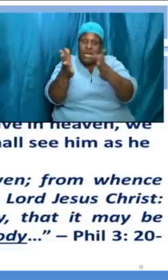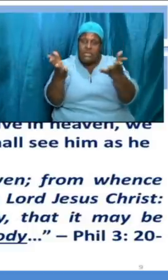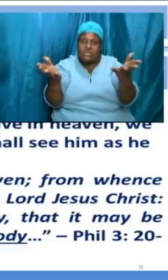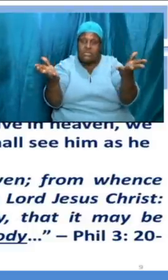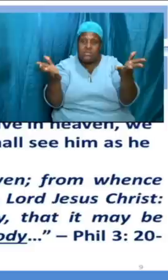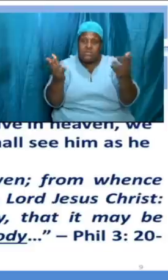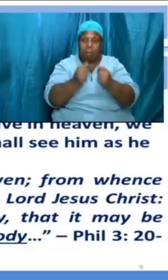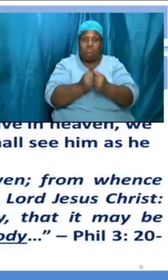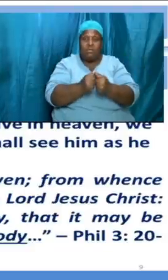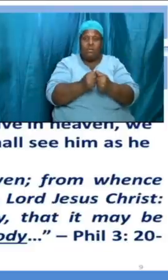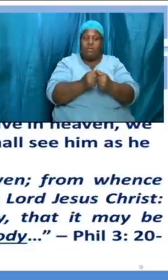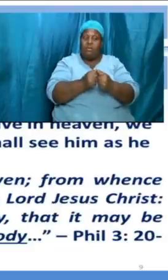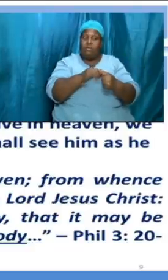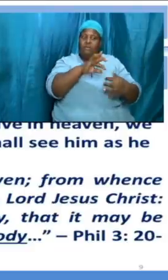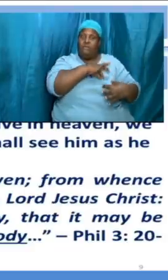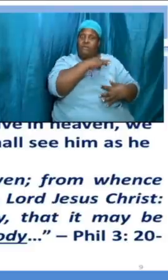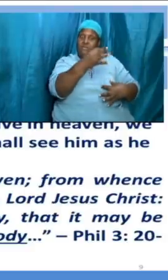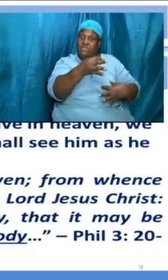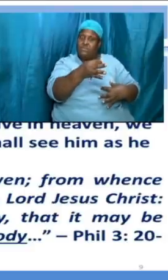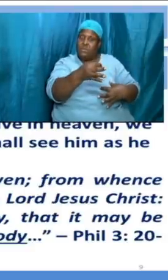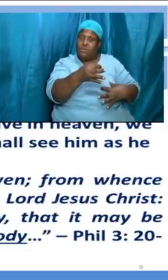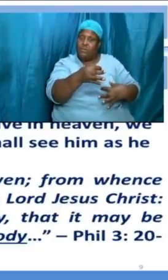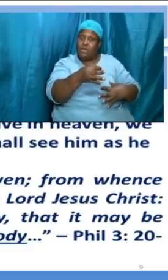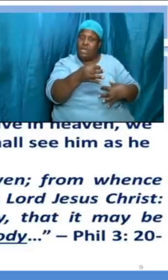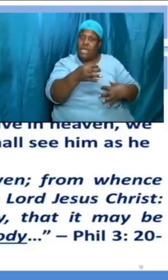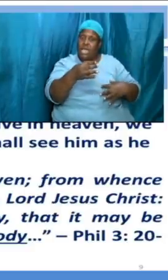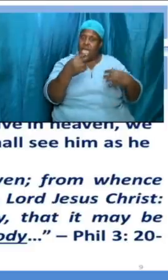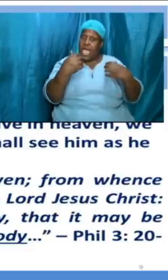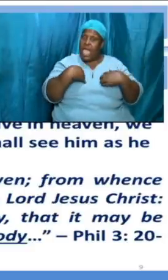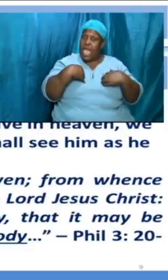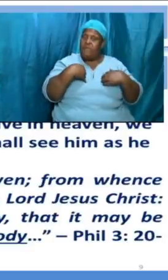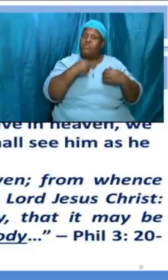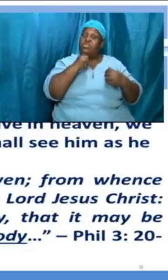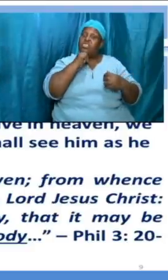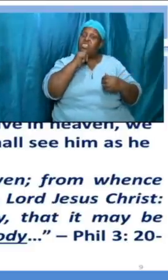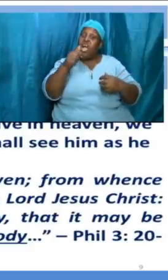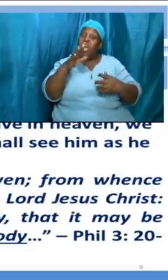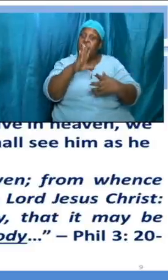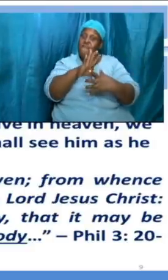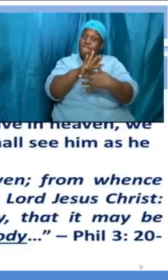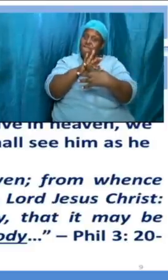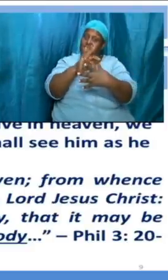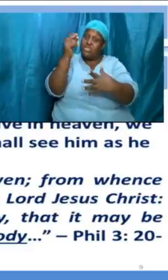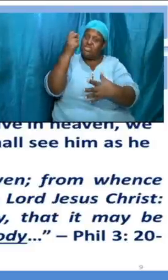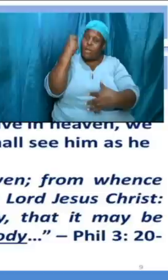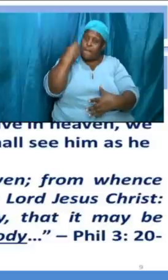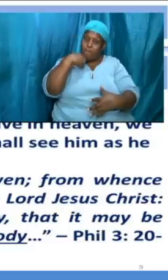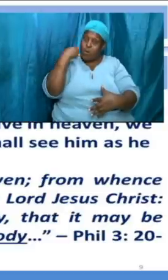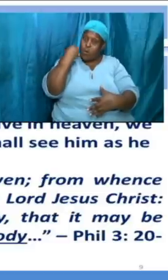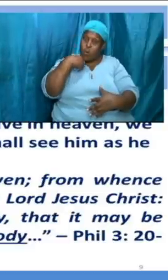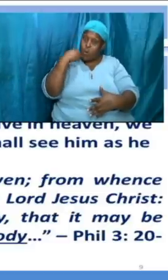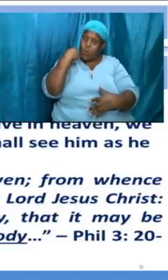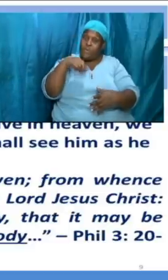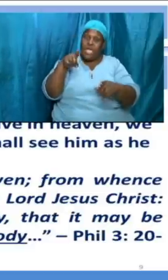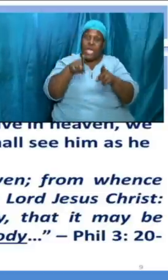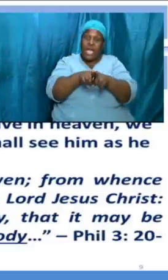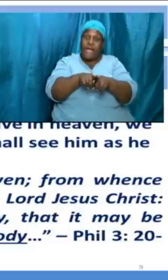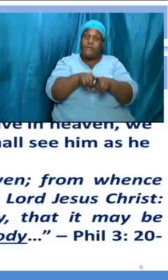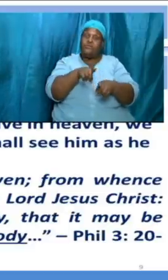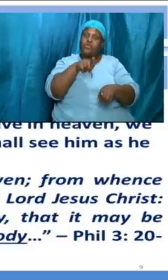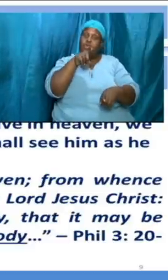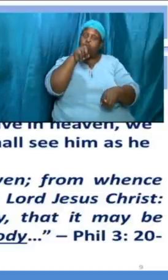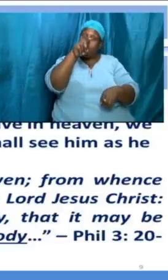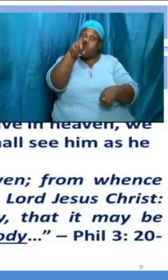for a spirit hath not flesh and bones as ye see